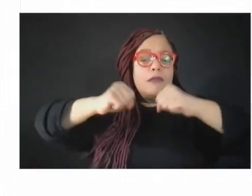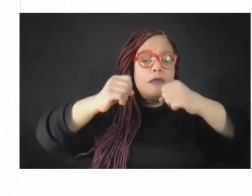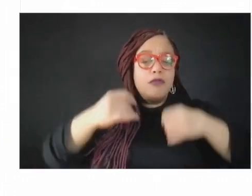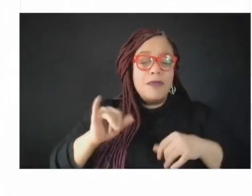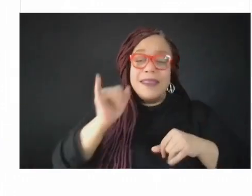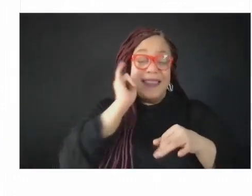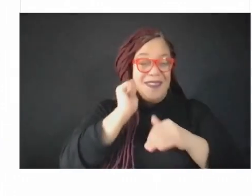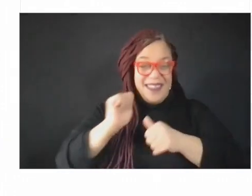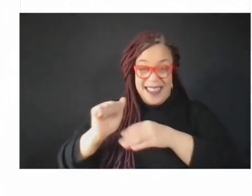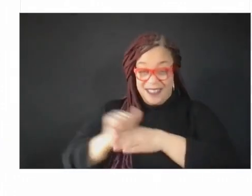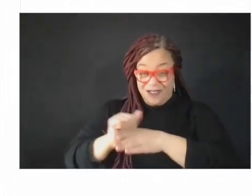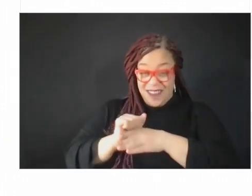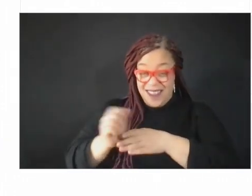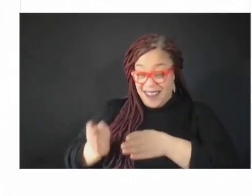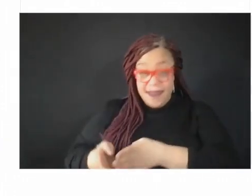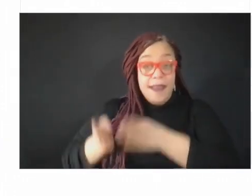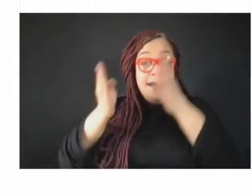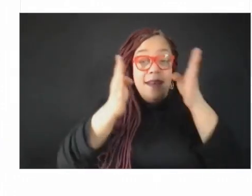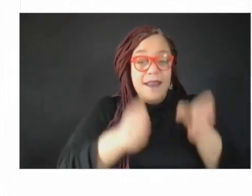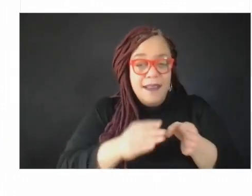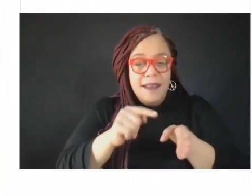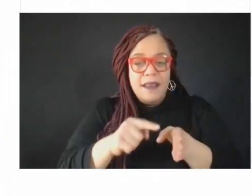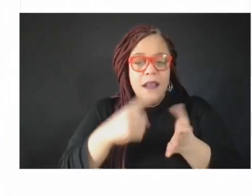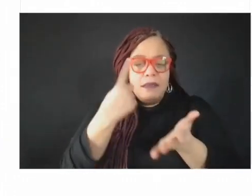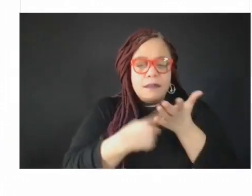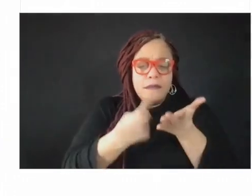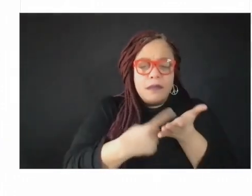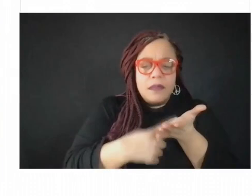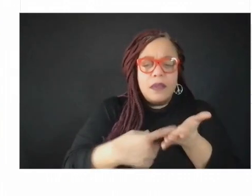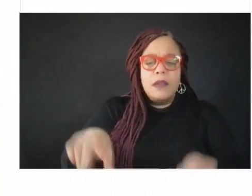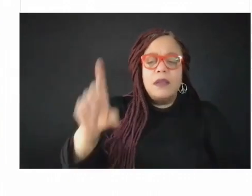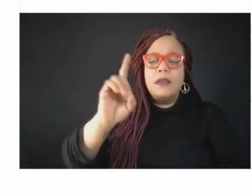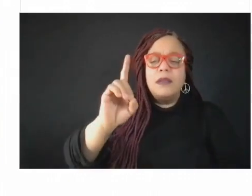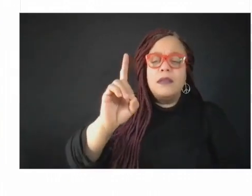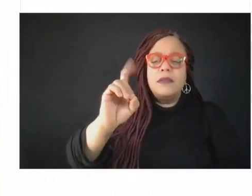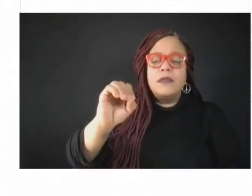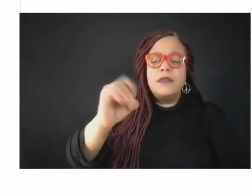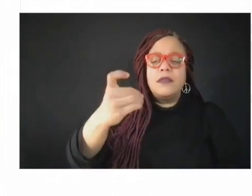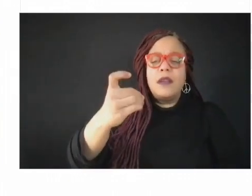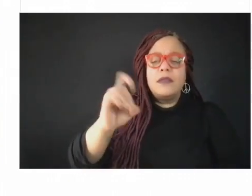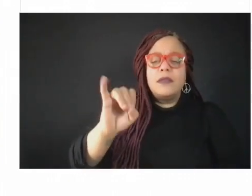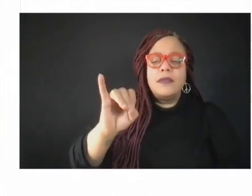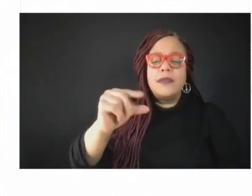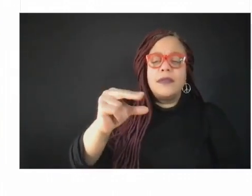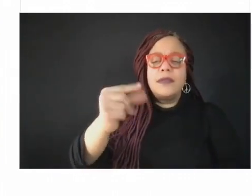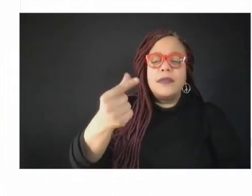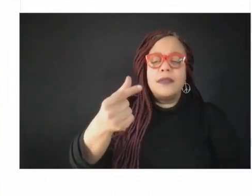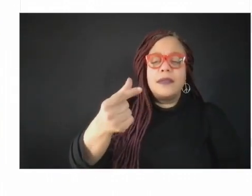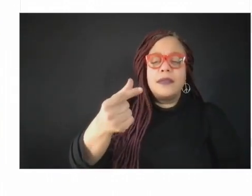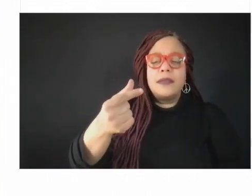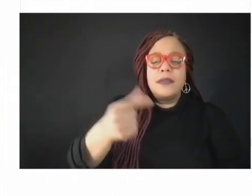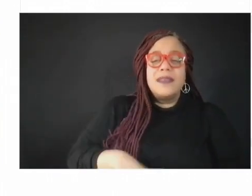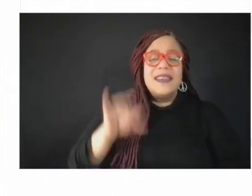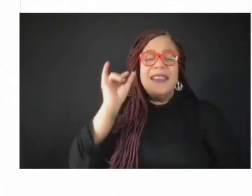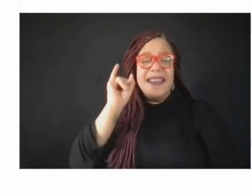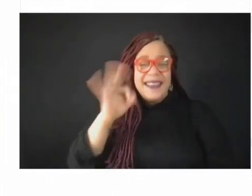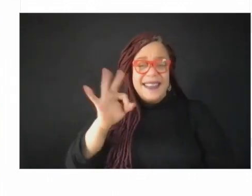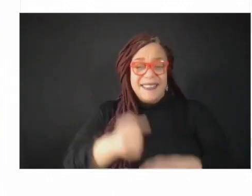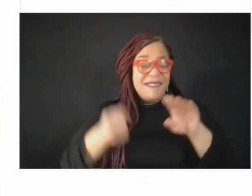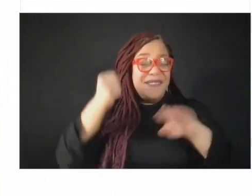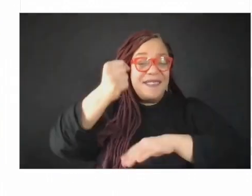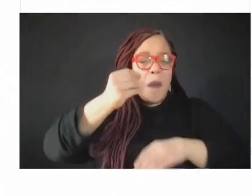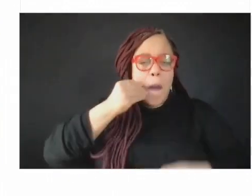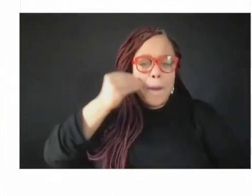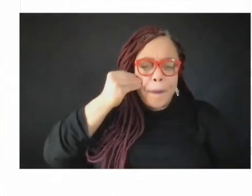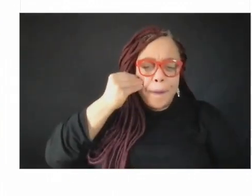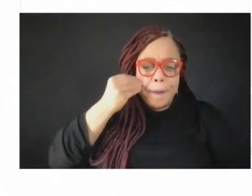about doxing and keeping our public health workforce safe when they're at home and things like that. And